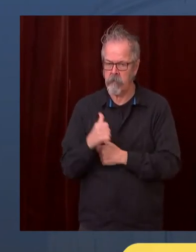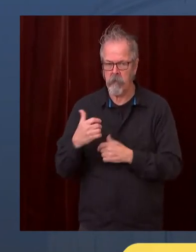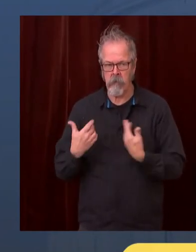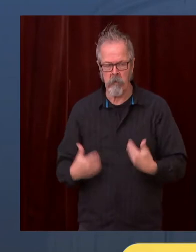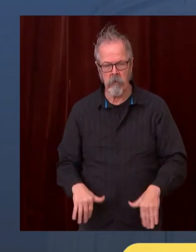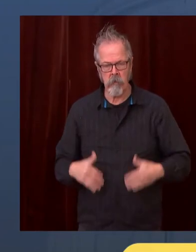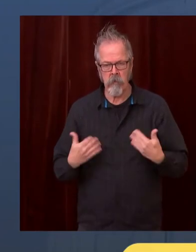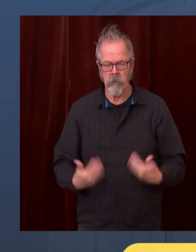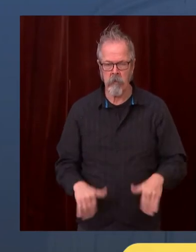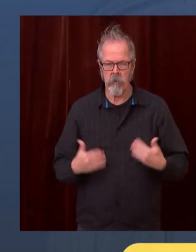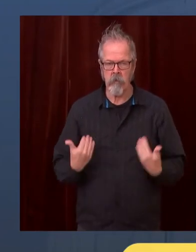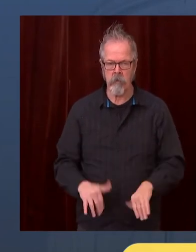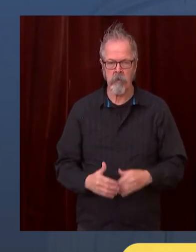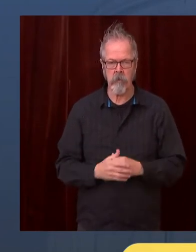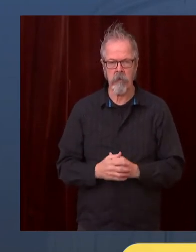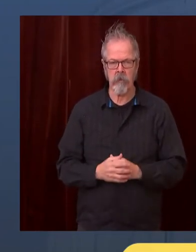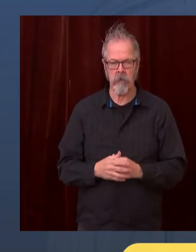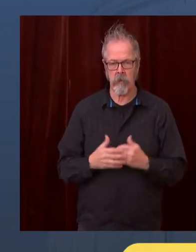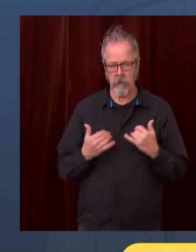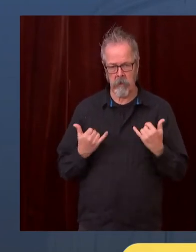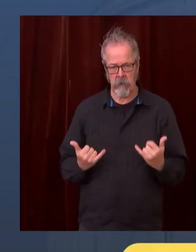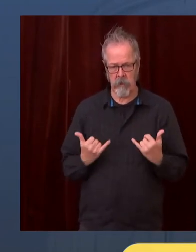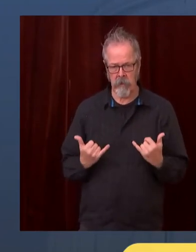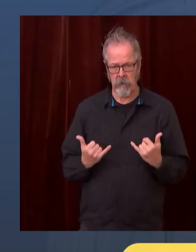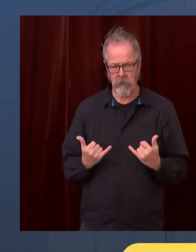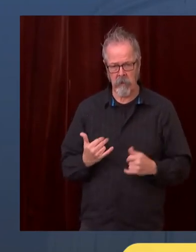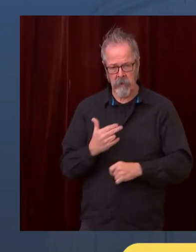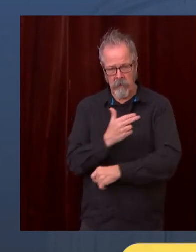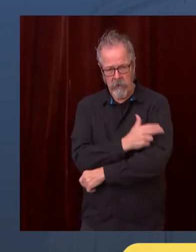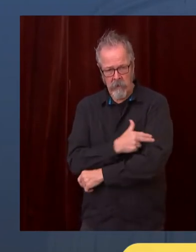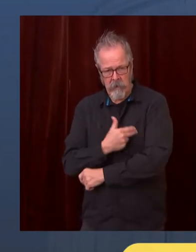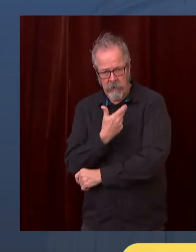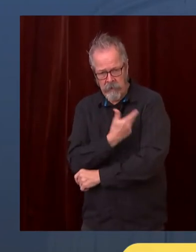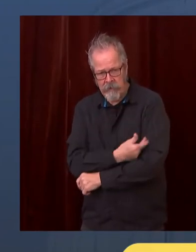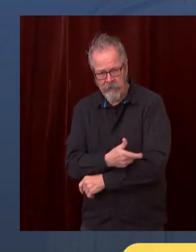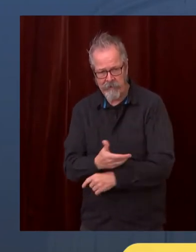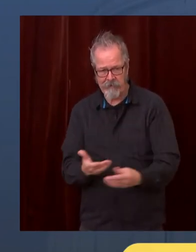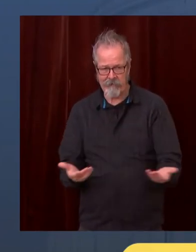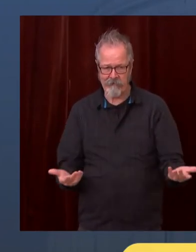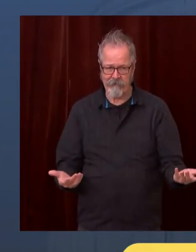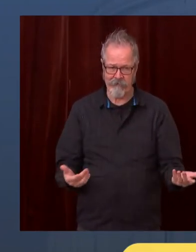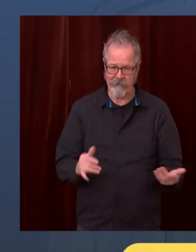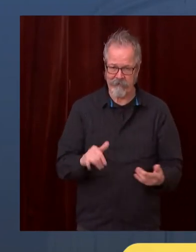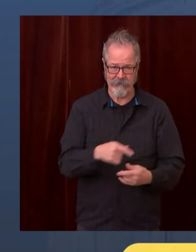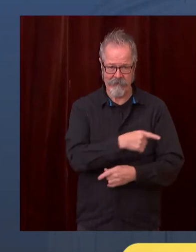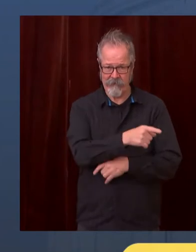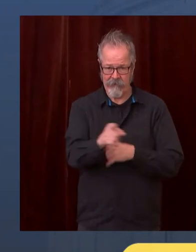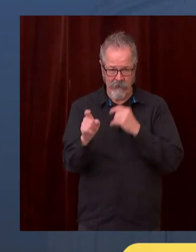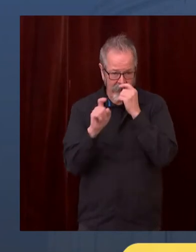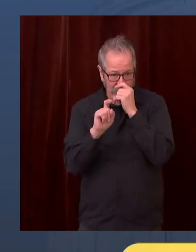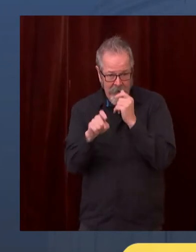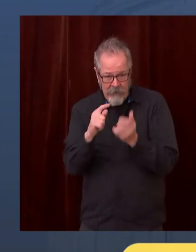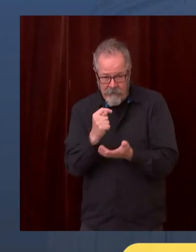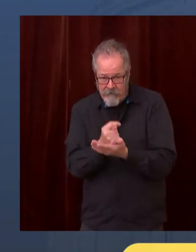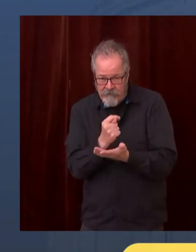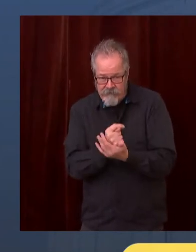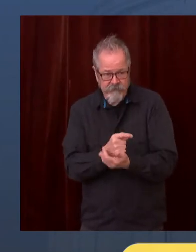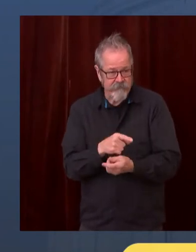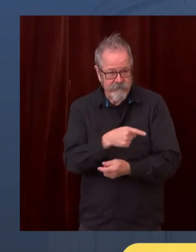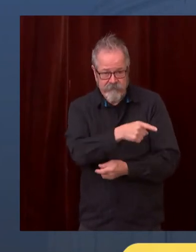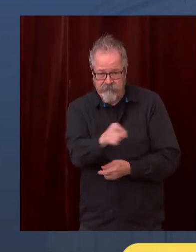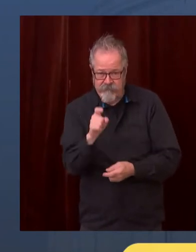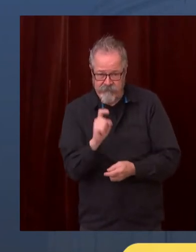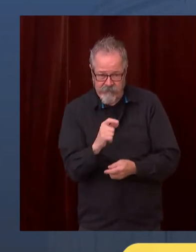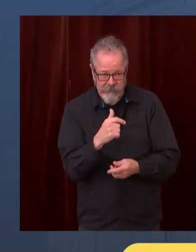the surgeries they have to do, some may look a little less urgent to others, but to you, if you're waiting for the surgery, it's